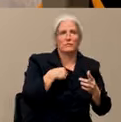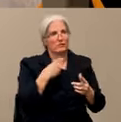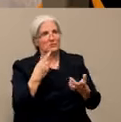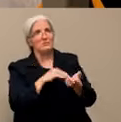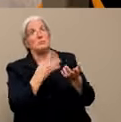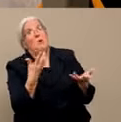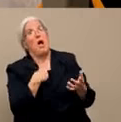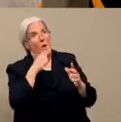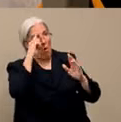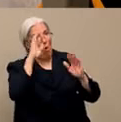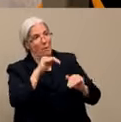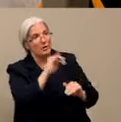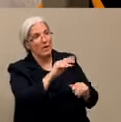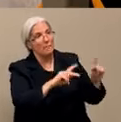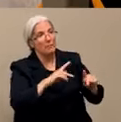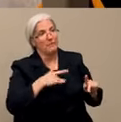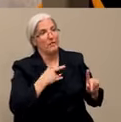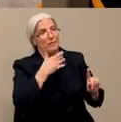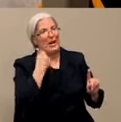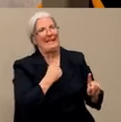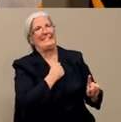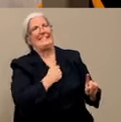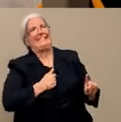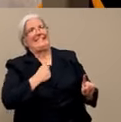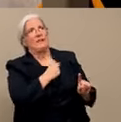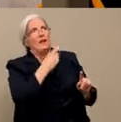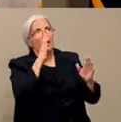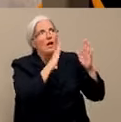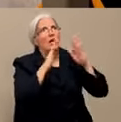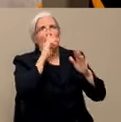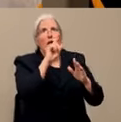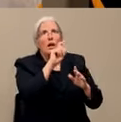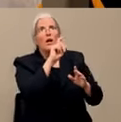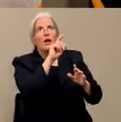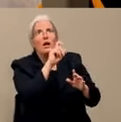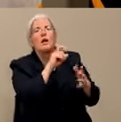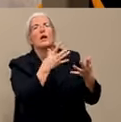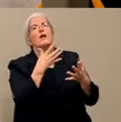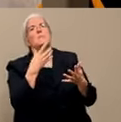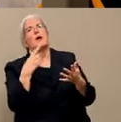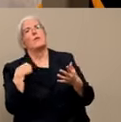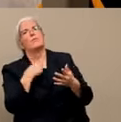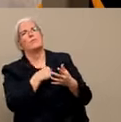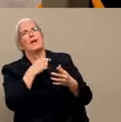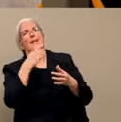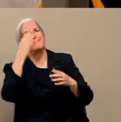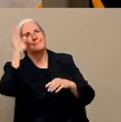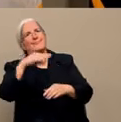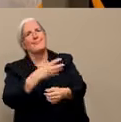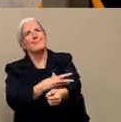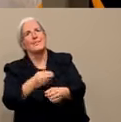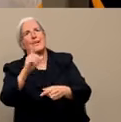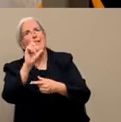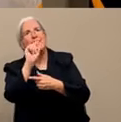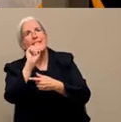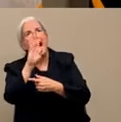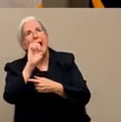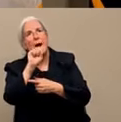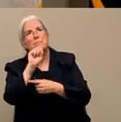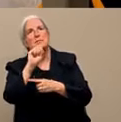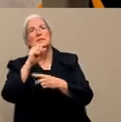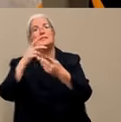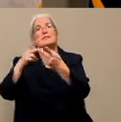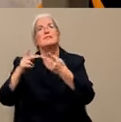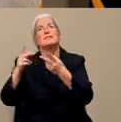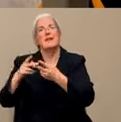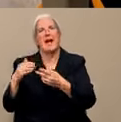do know that the commercial labs have had a huge demand on testing. And because